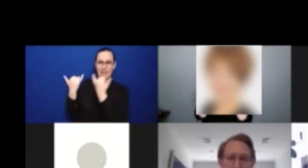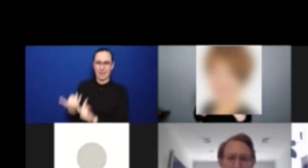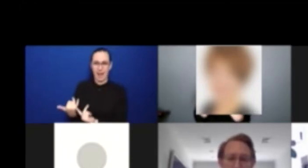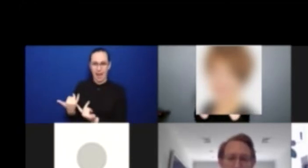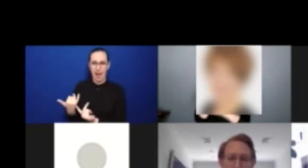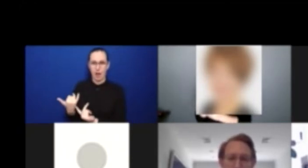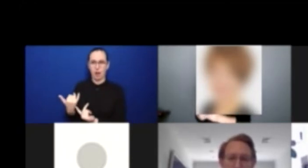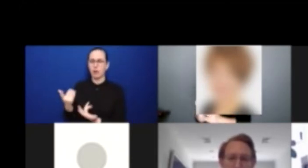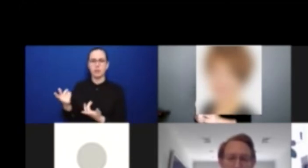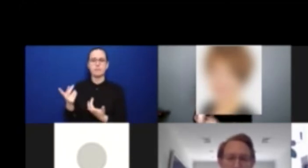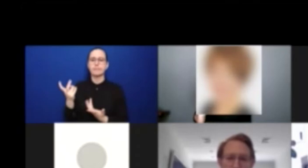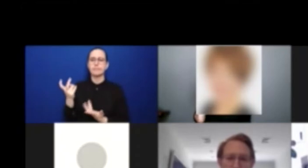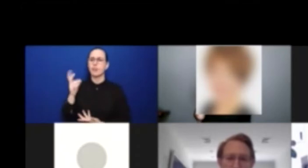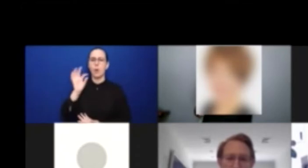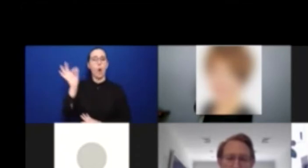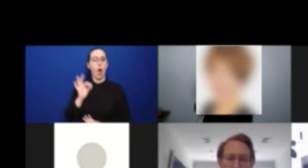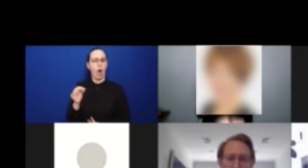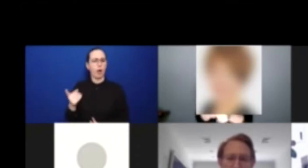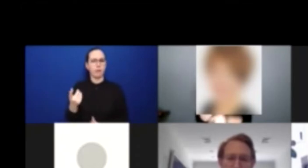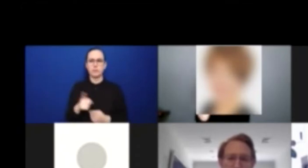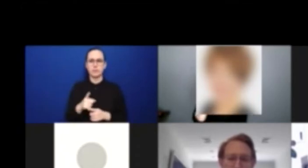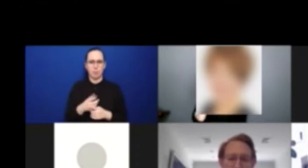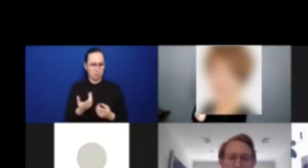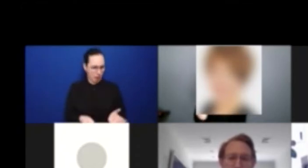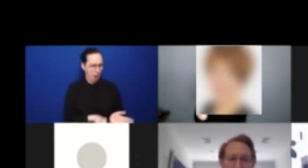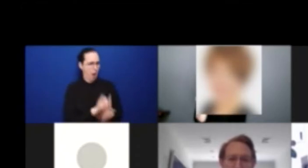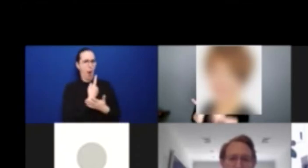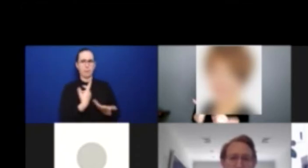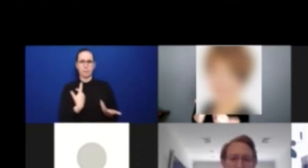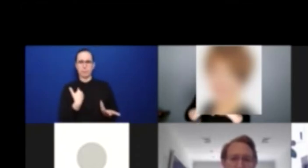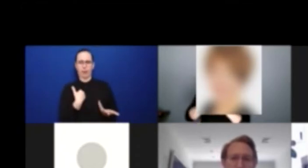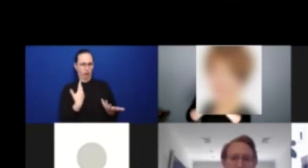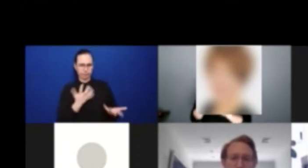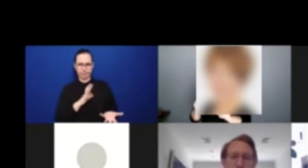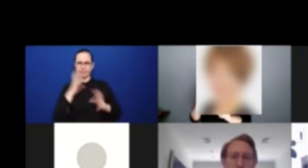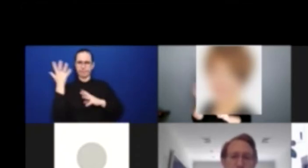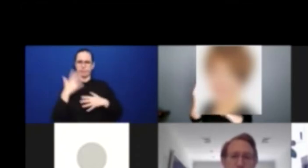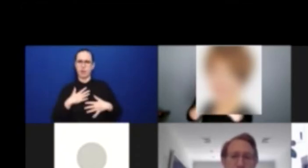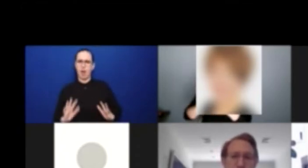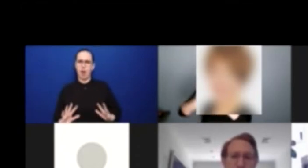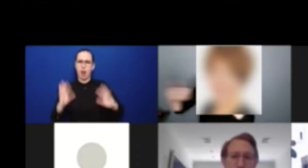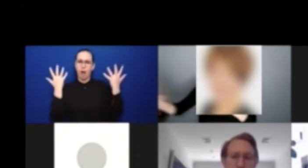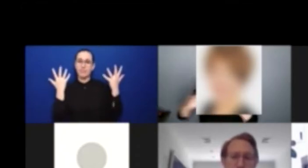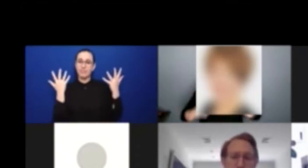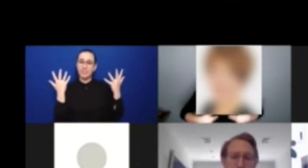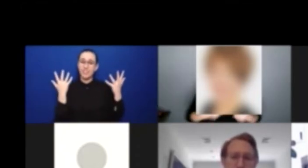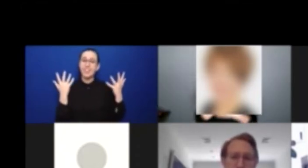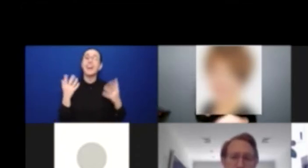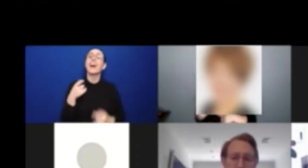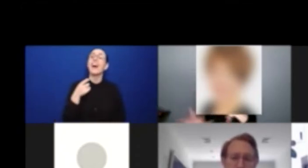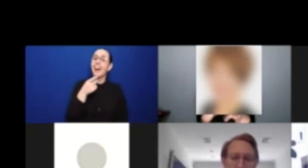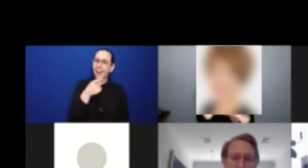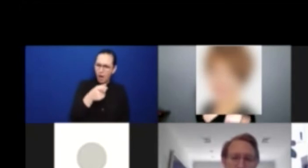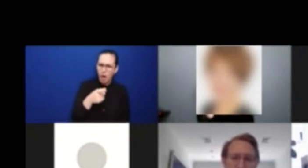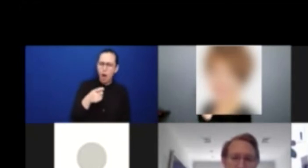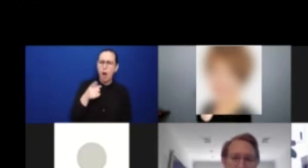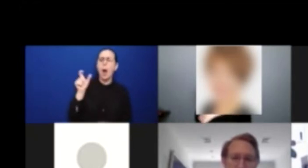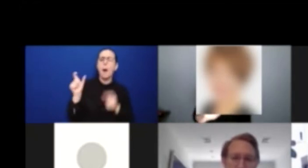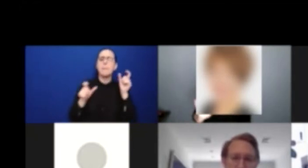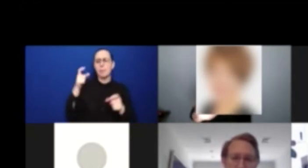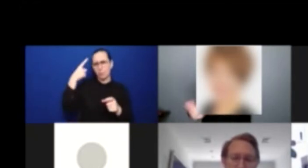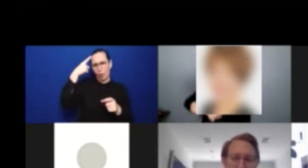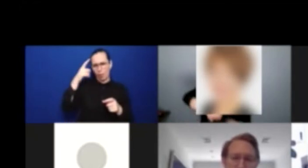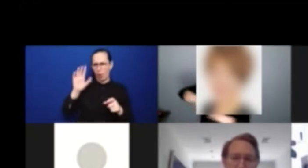saying. It all would have been considered something entirely separate from a human rights issue or even a